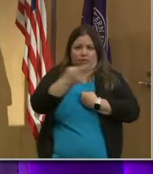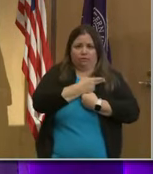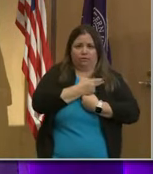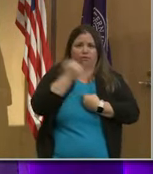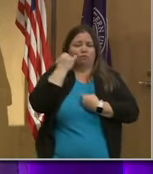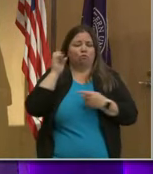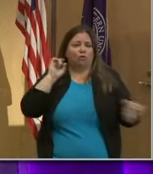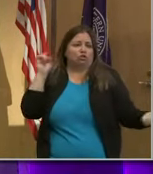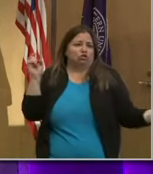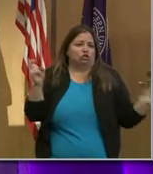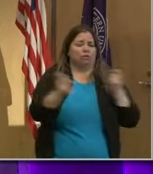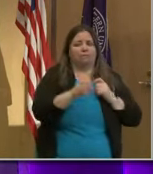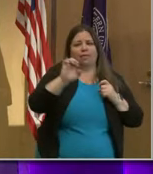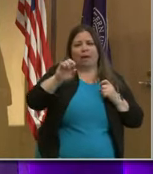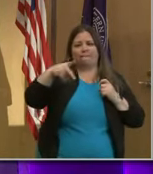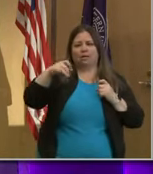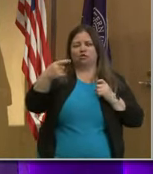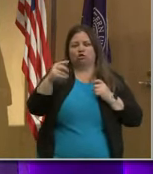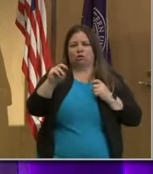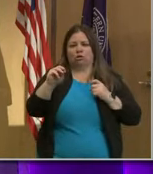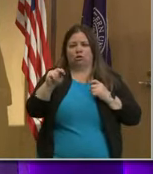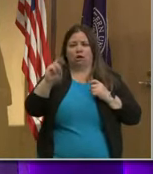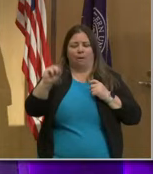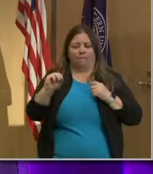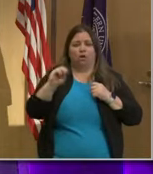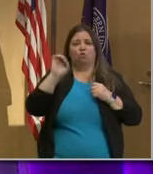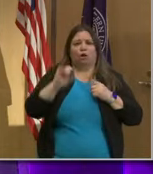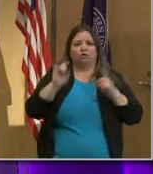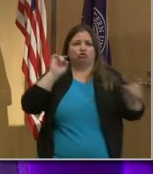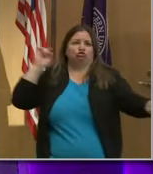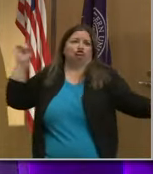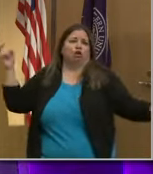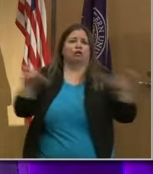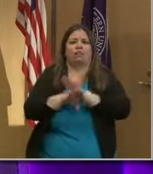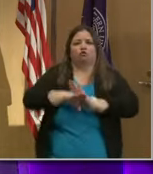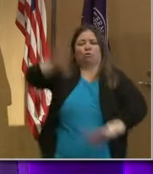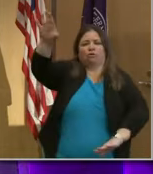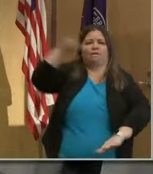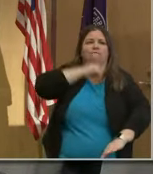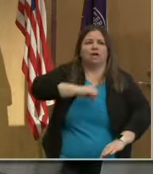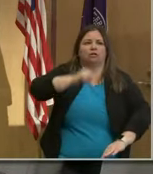we change the epigenome, we can change your trajectory of aging if we want to.